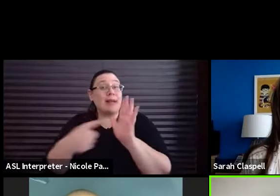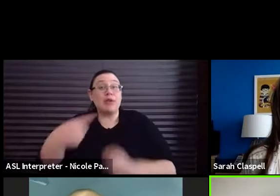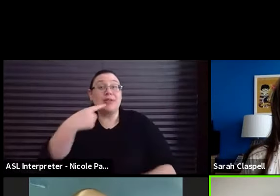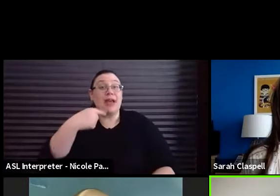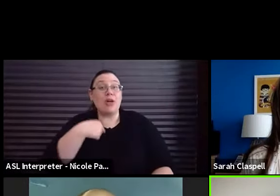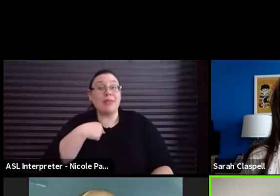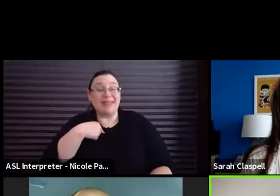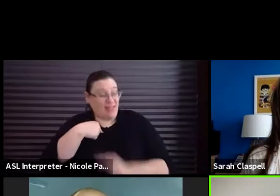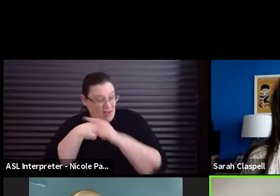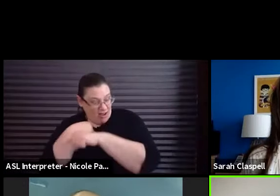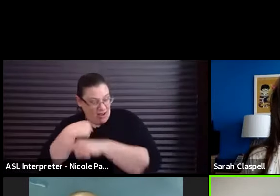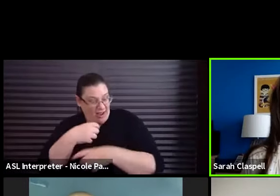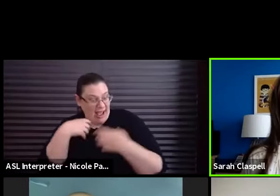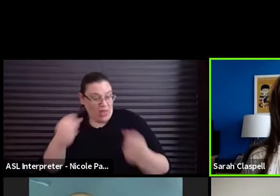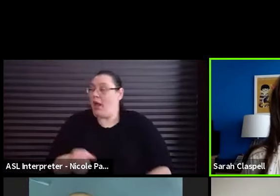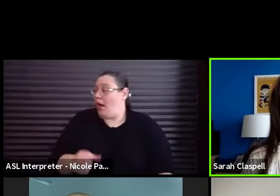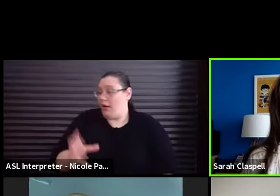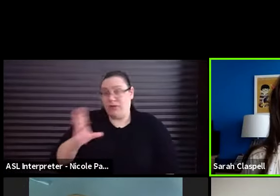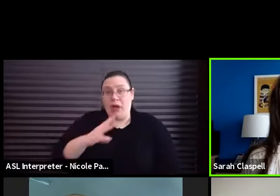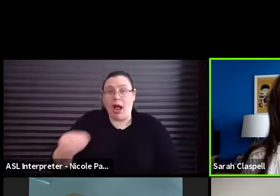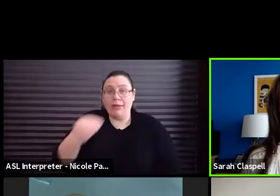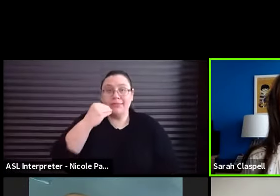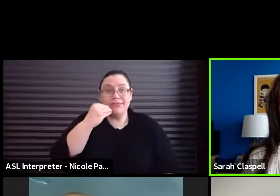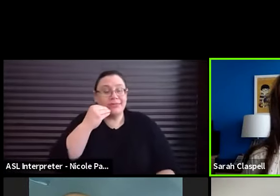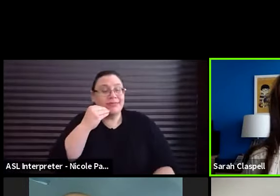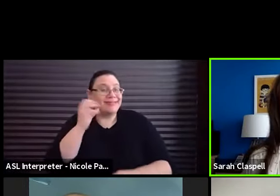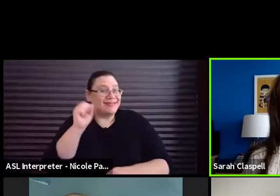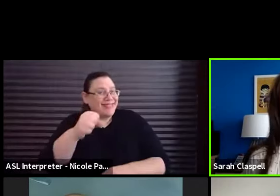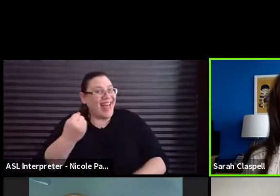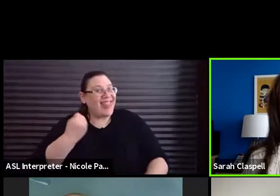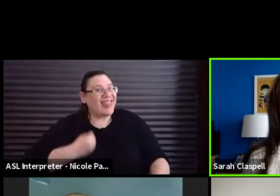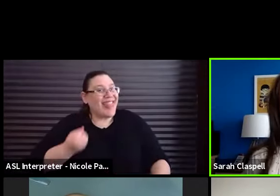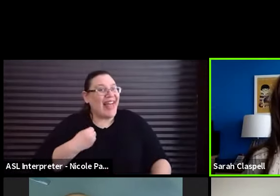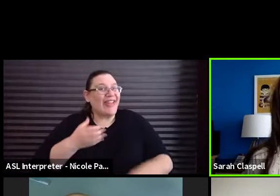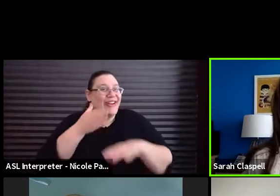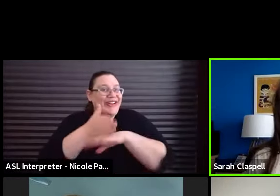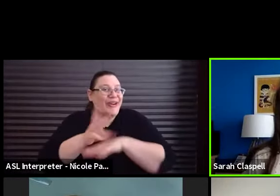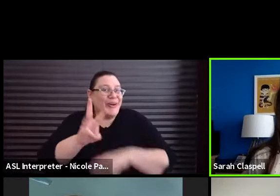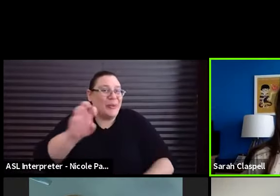healthy, I'm going to do it. Yeah. Leather and wood. That's so fun. That's healthy.